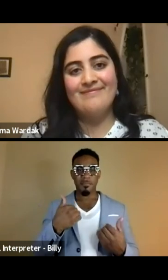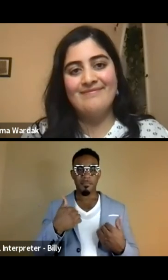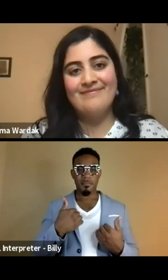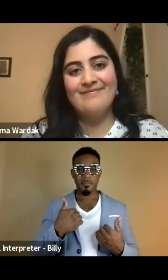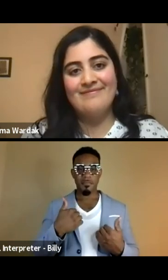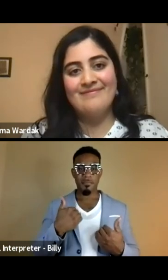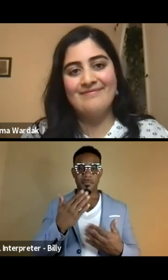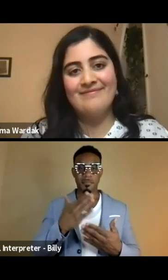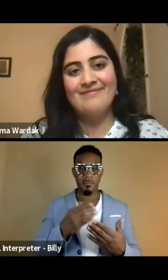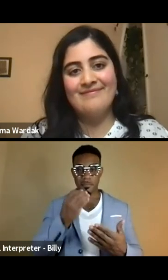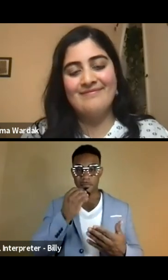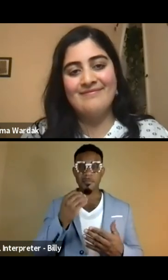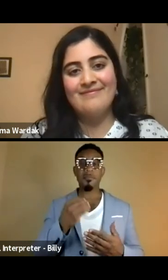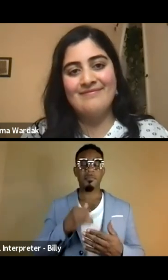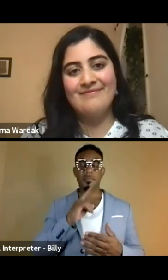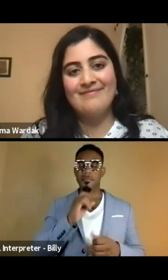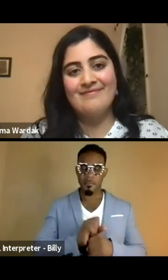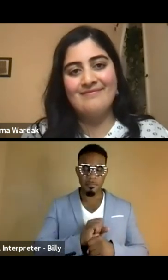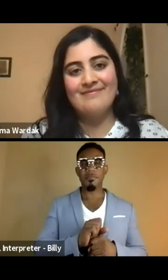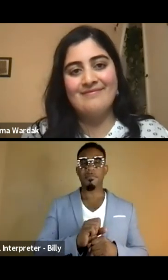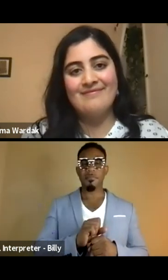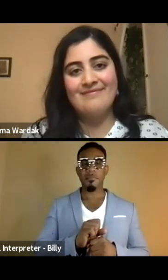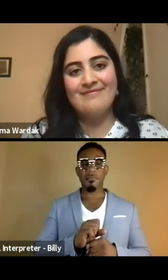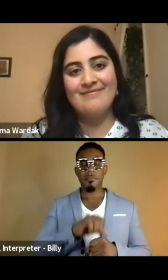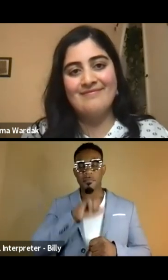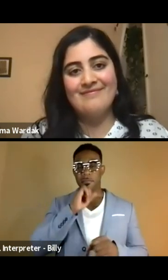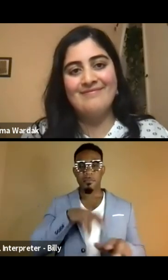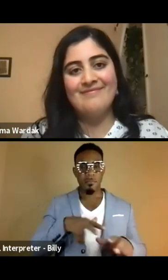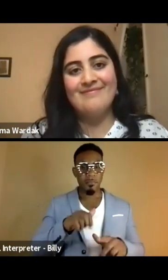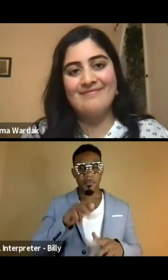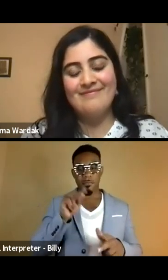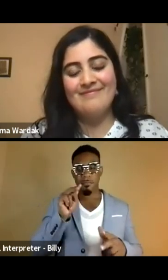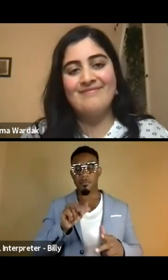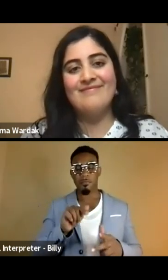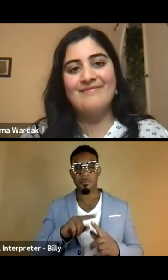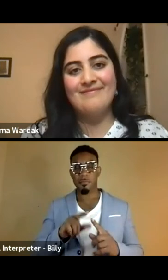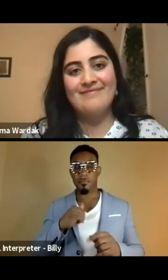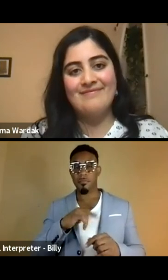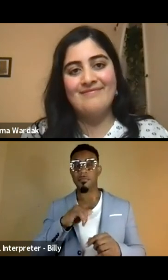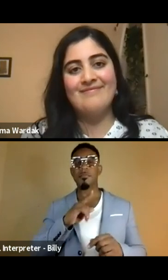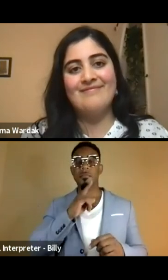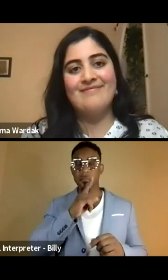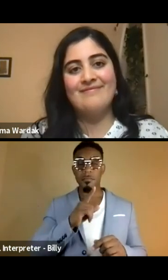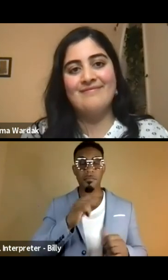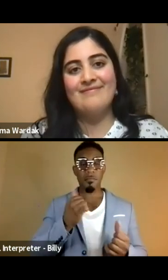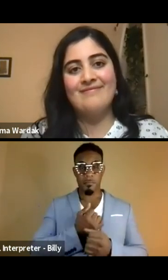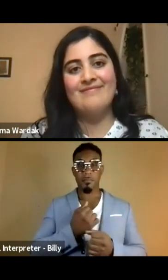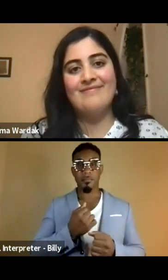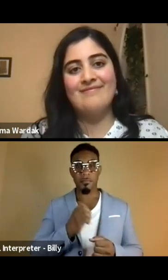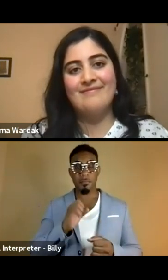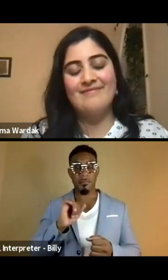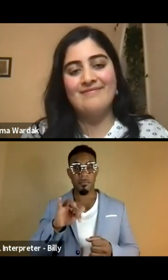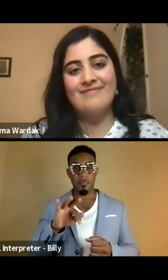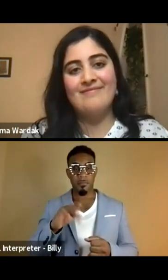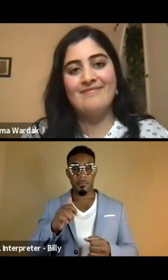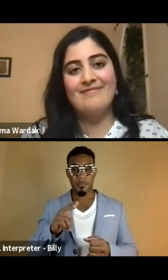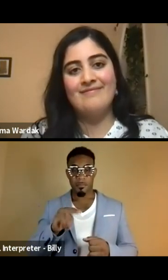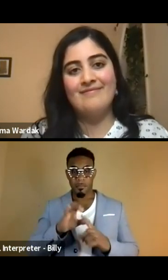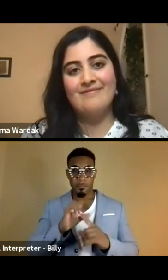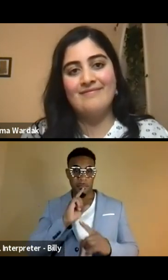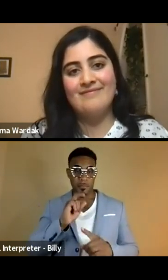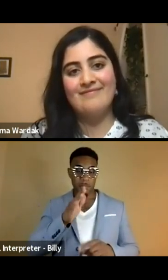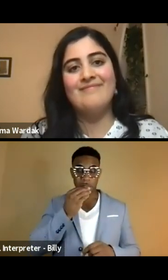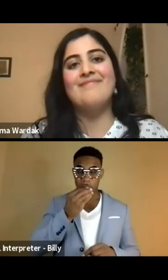some of them at home and I really love walking on them, looking at them, but my real love of Afghan culture is Afghan